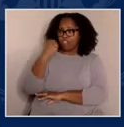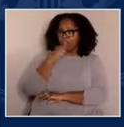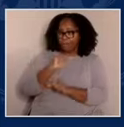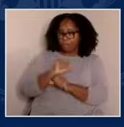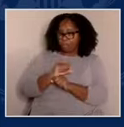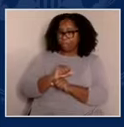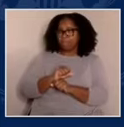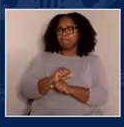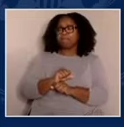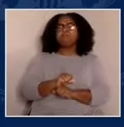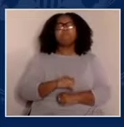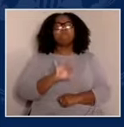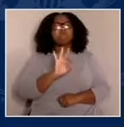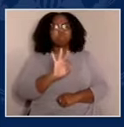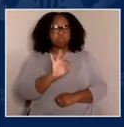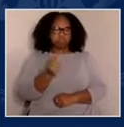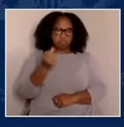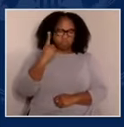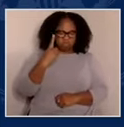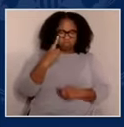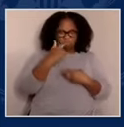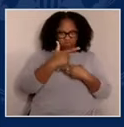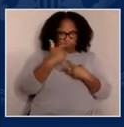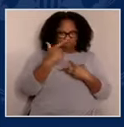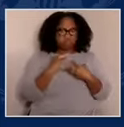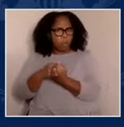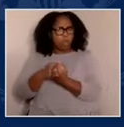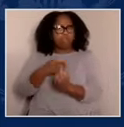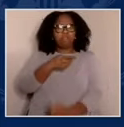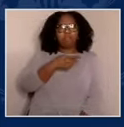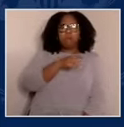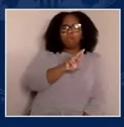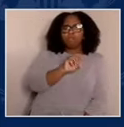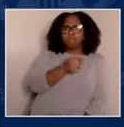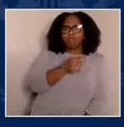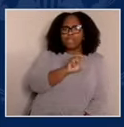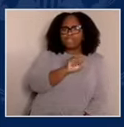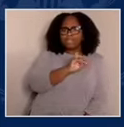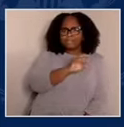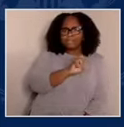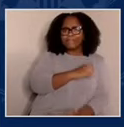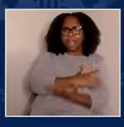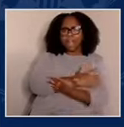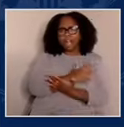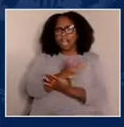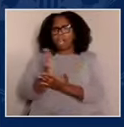Treasury. I've made that decision. We've made that decision. Coalitions.